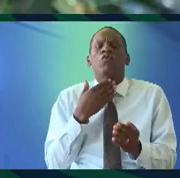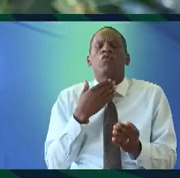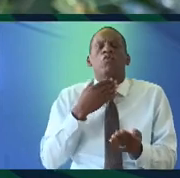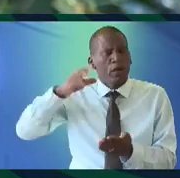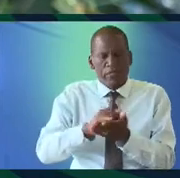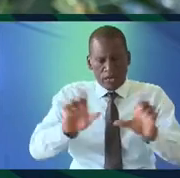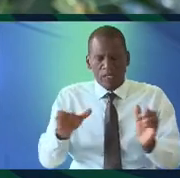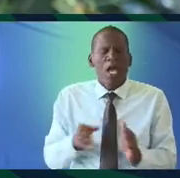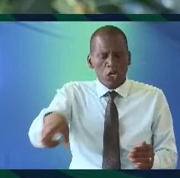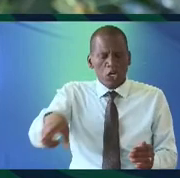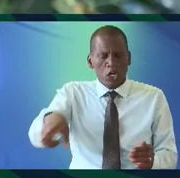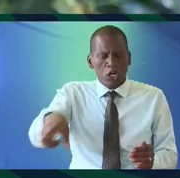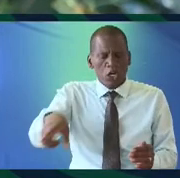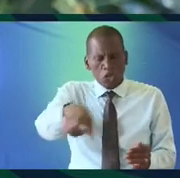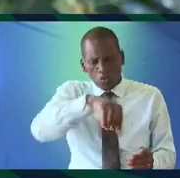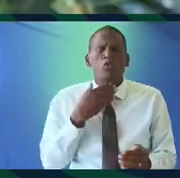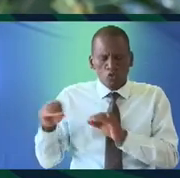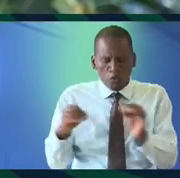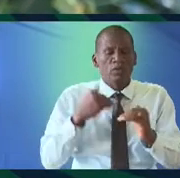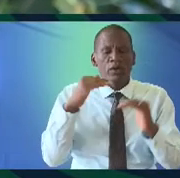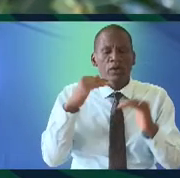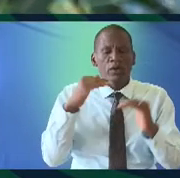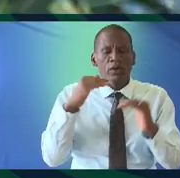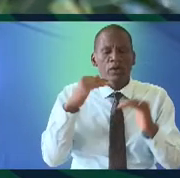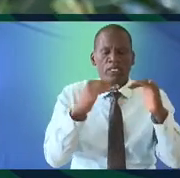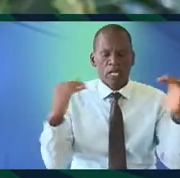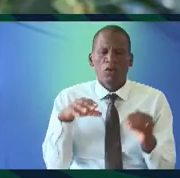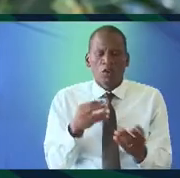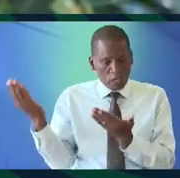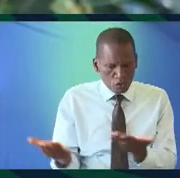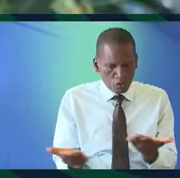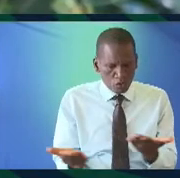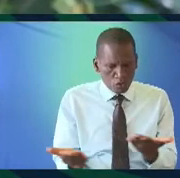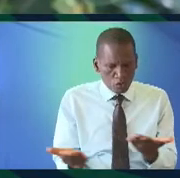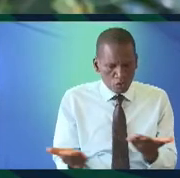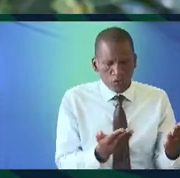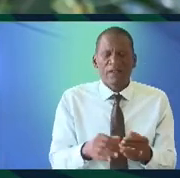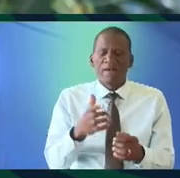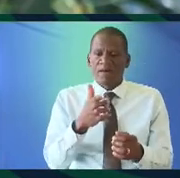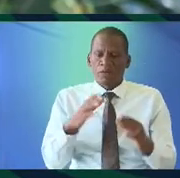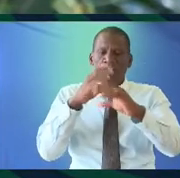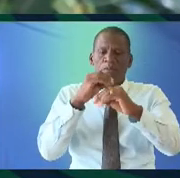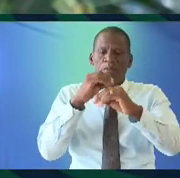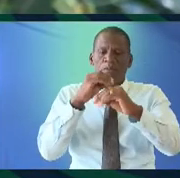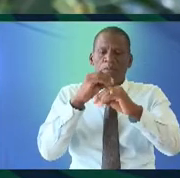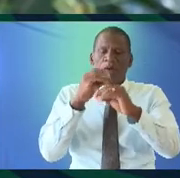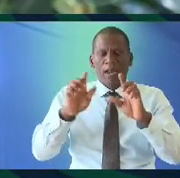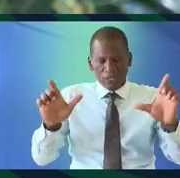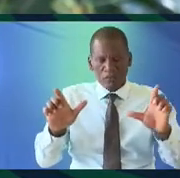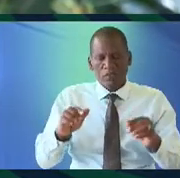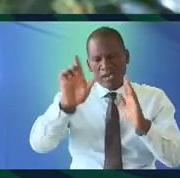to learn that language and we want to take them to the next level of introducing virtual lessons